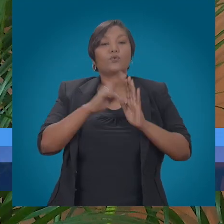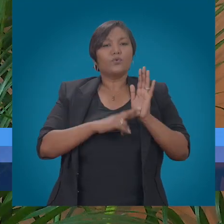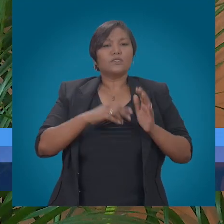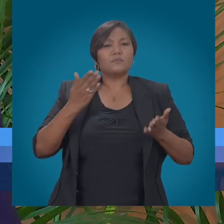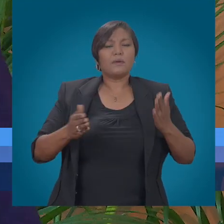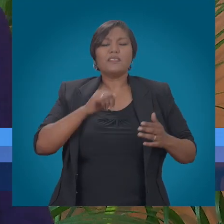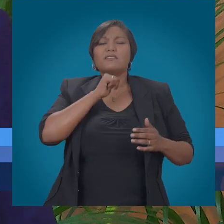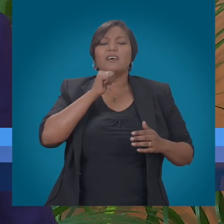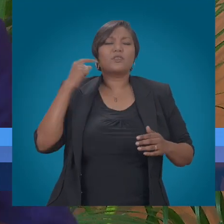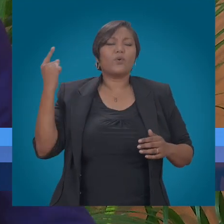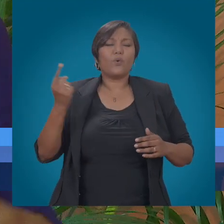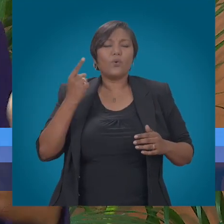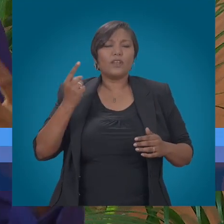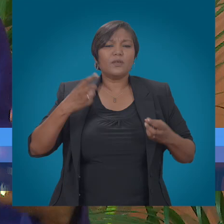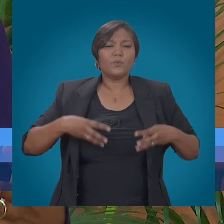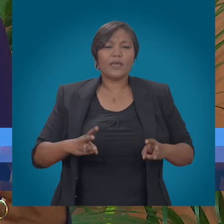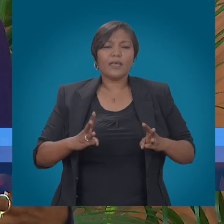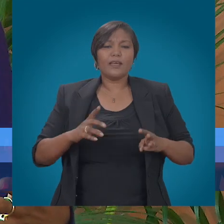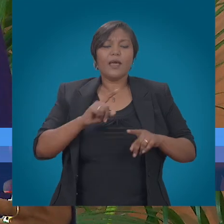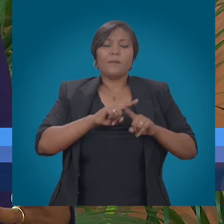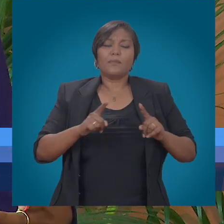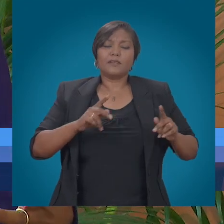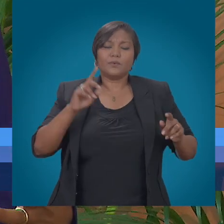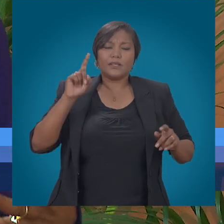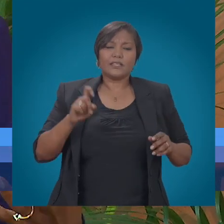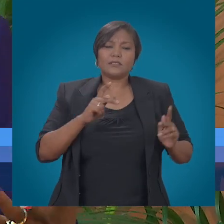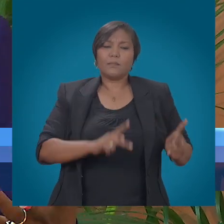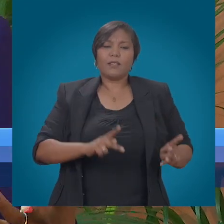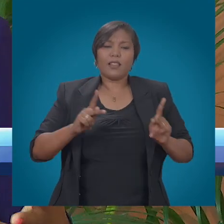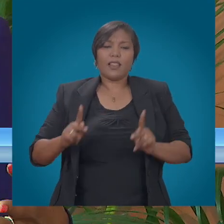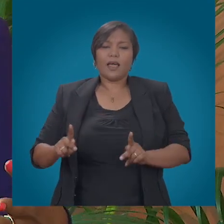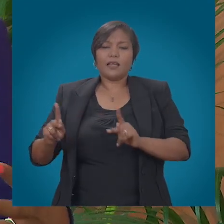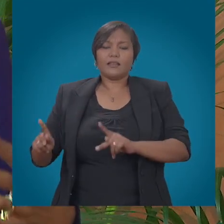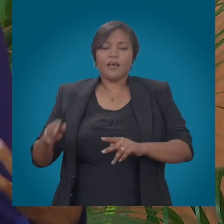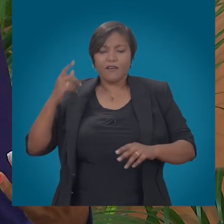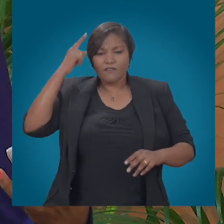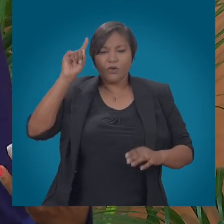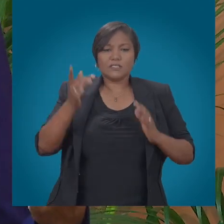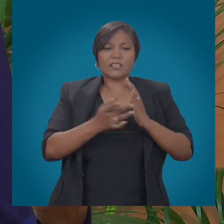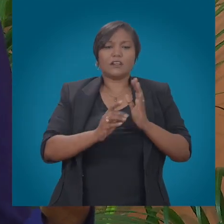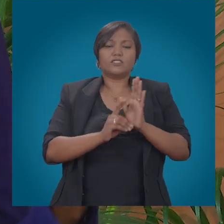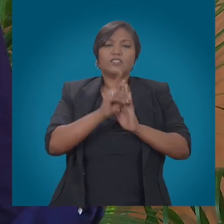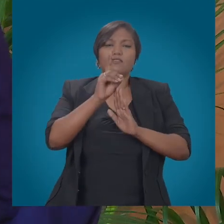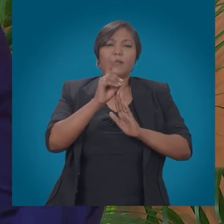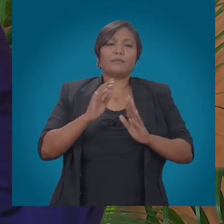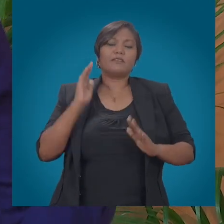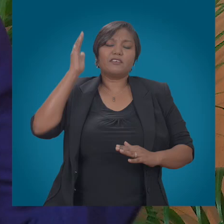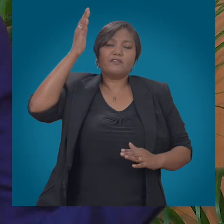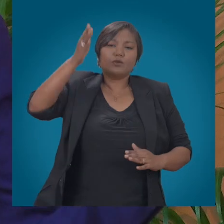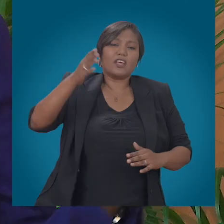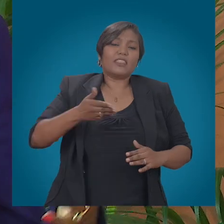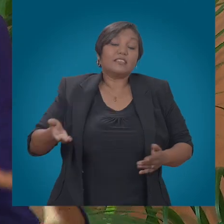that we need to look beyond the regulatory environment in the telecom sphere and we need to consider